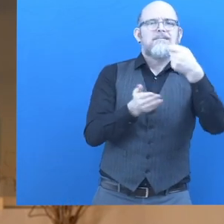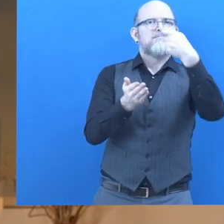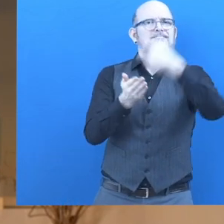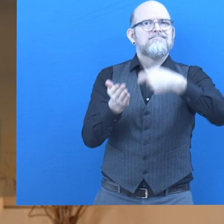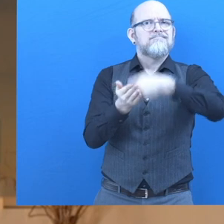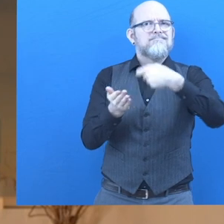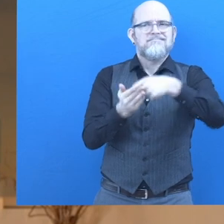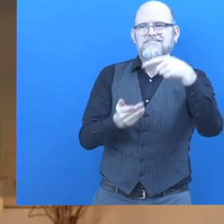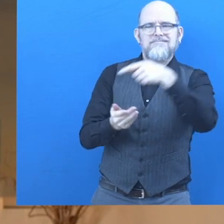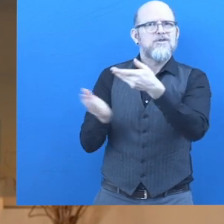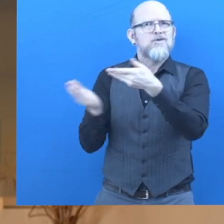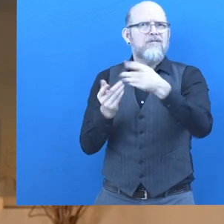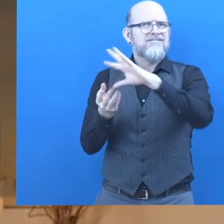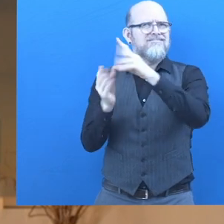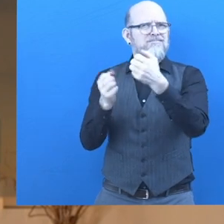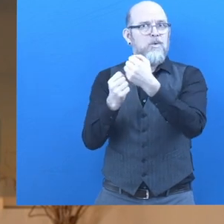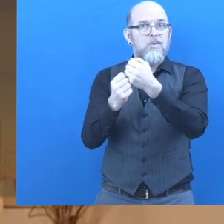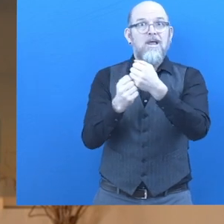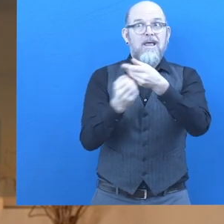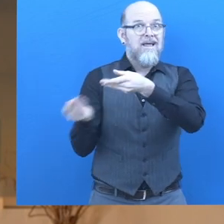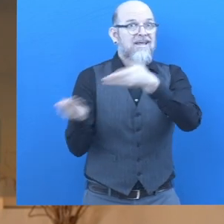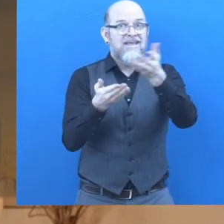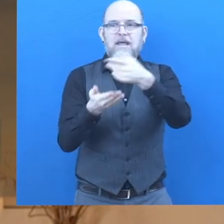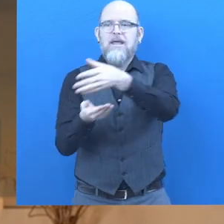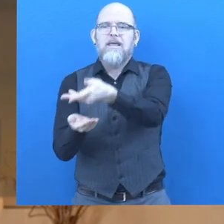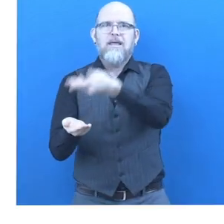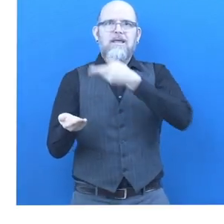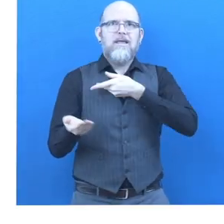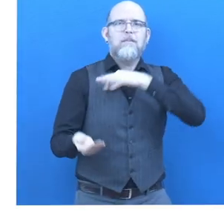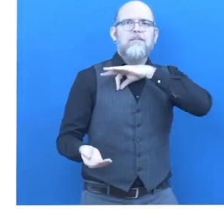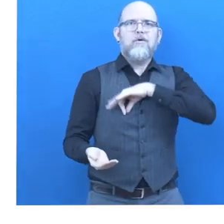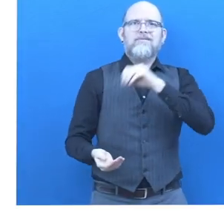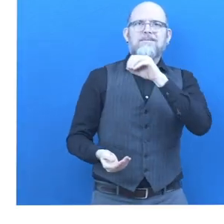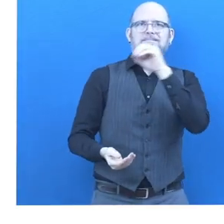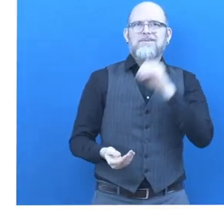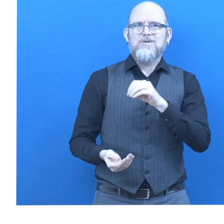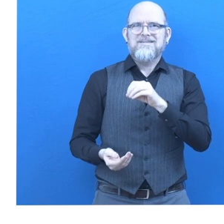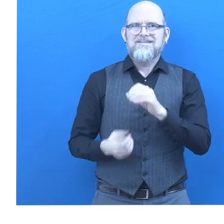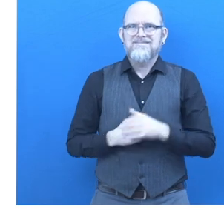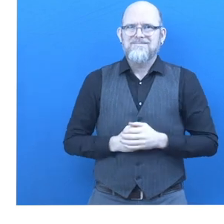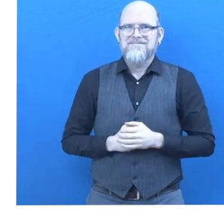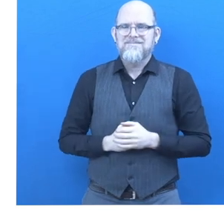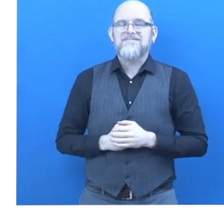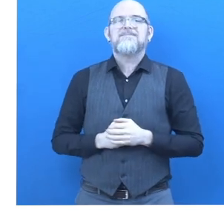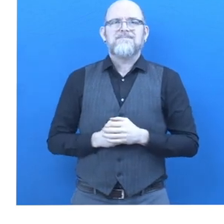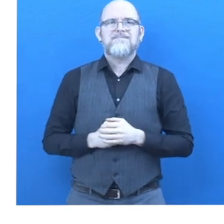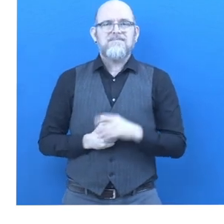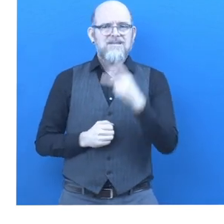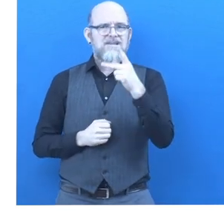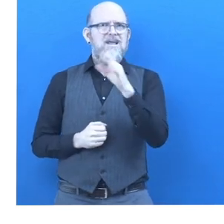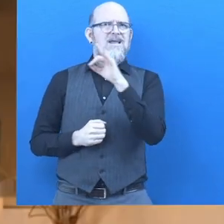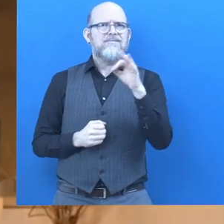their products and services so that we can take small commission on sale. What is unique and innovative about KFF?